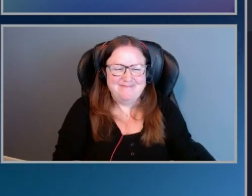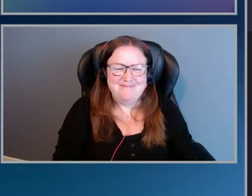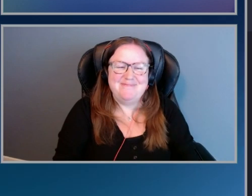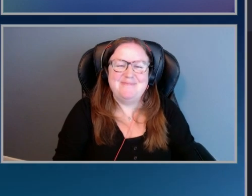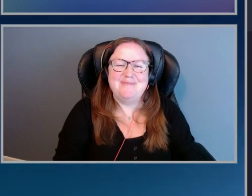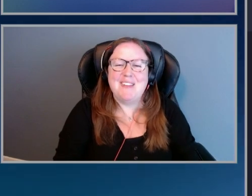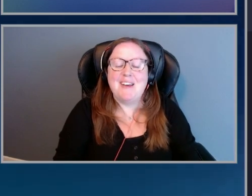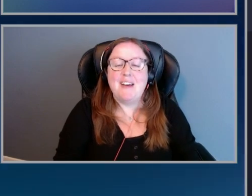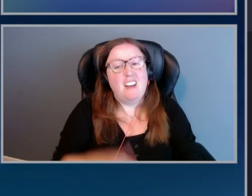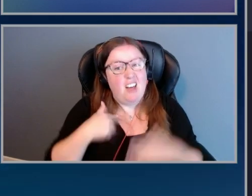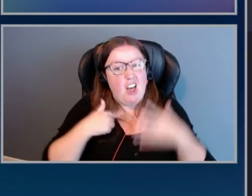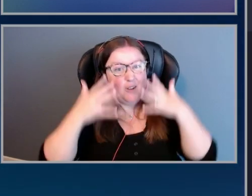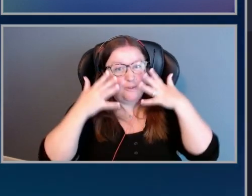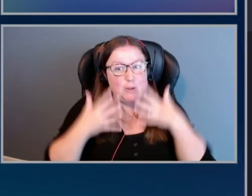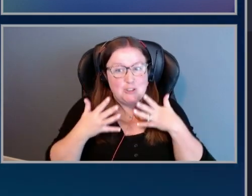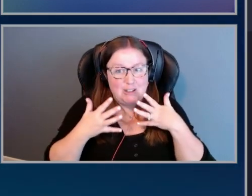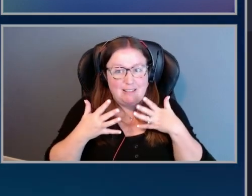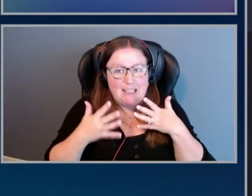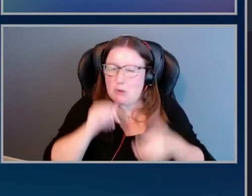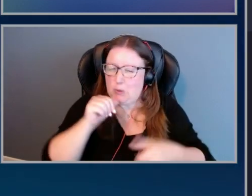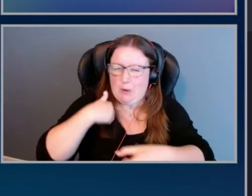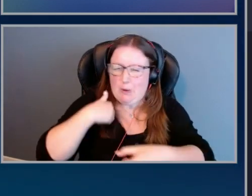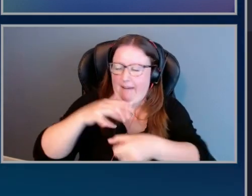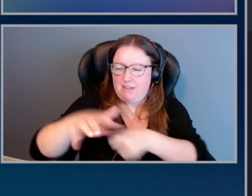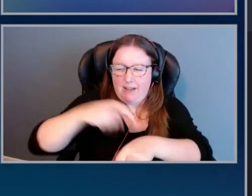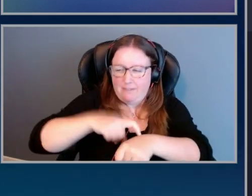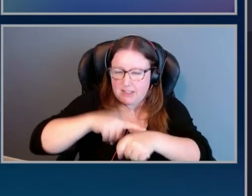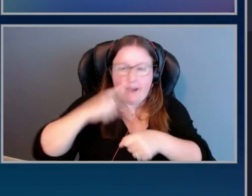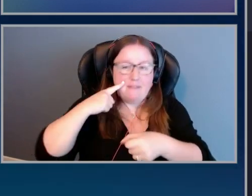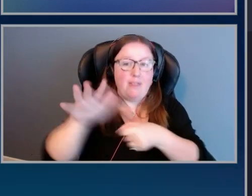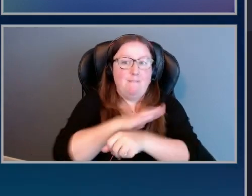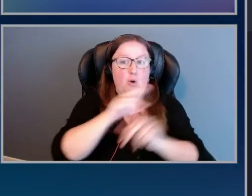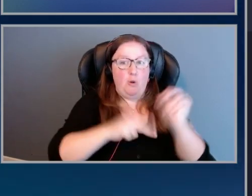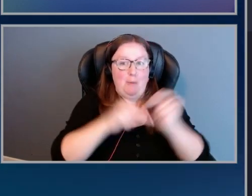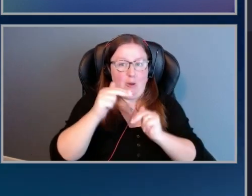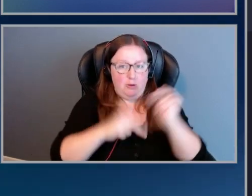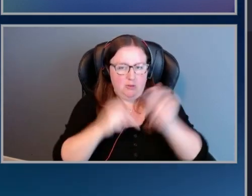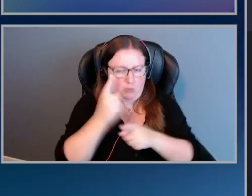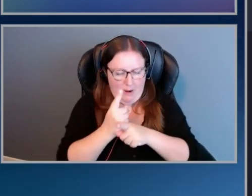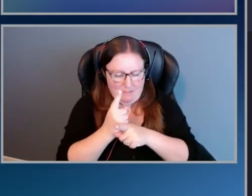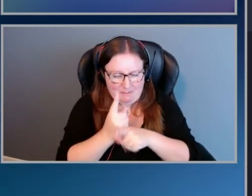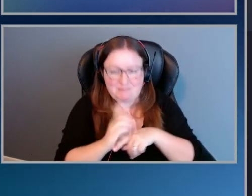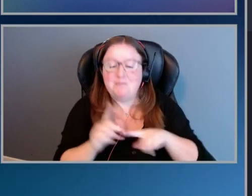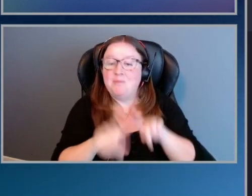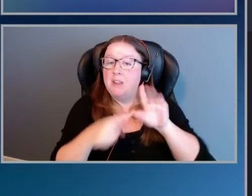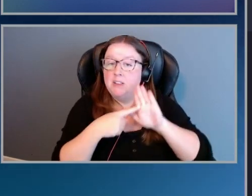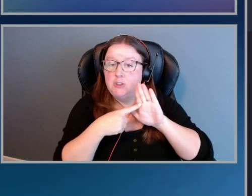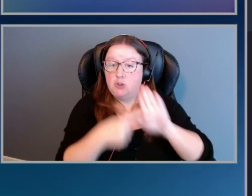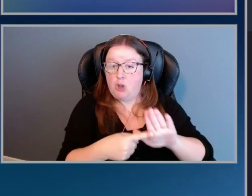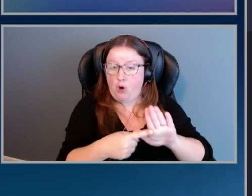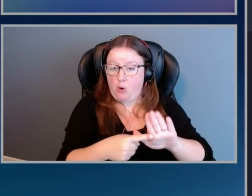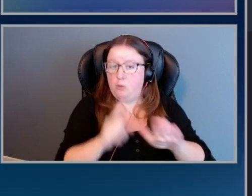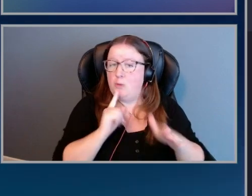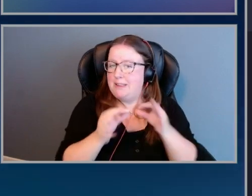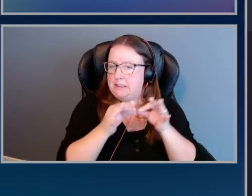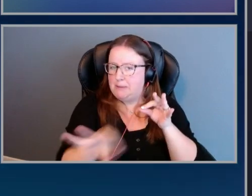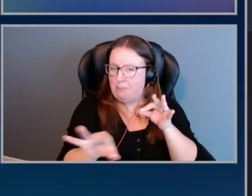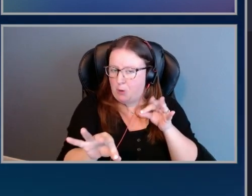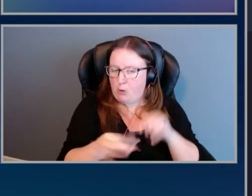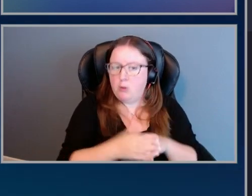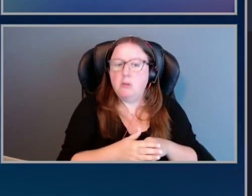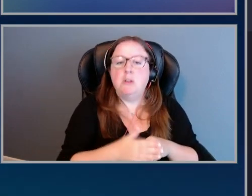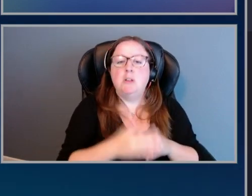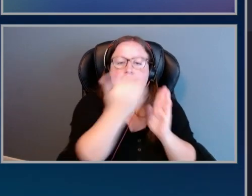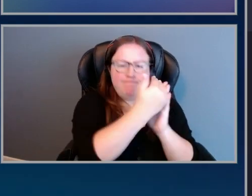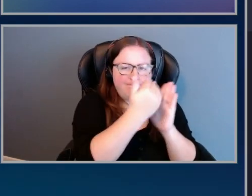So unfortunately, we don't have time to go through the full build of this lab, right? But what I want to show you is very simple. We're going to give you step-by